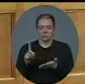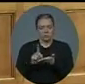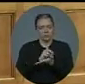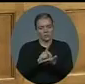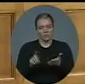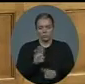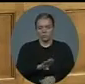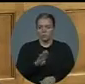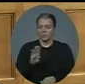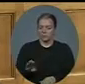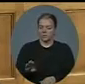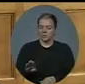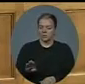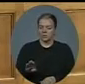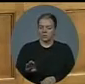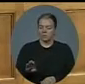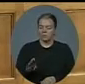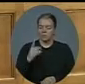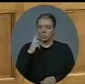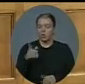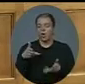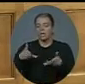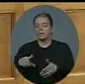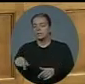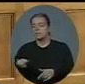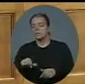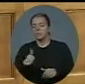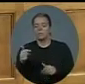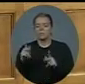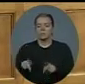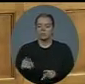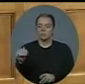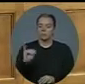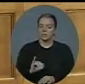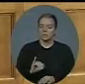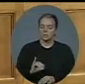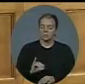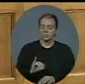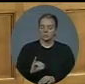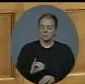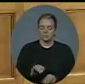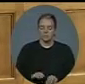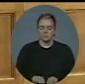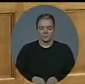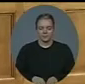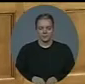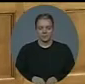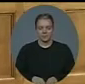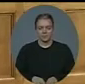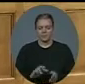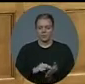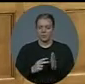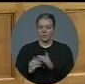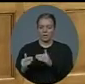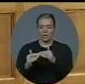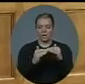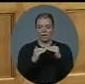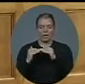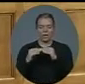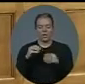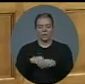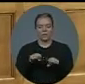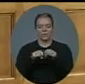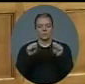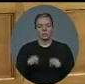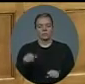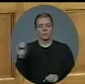admit that these reforms remove equality from Canada's immigration system and give her the ability to